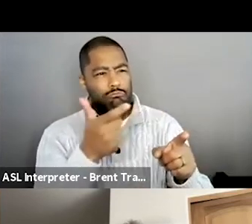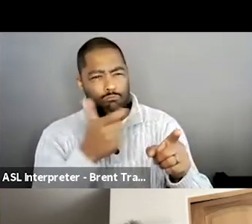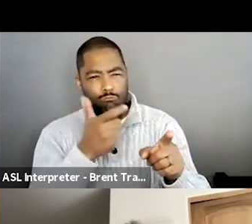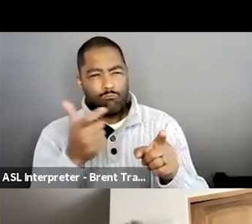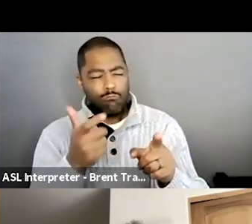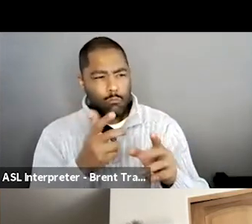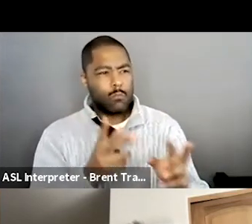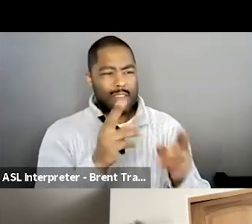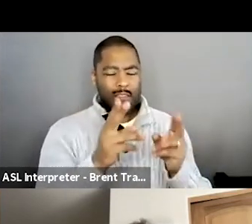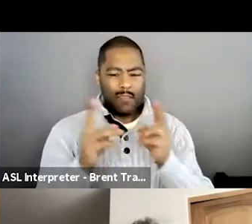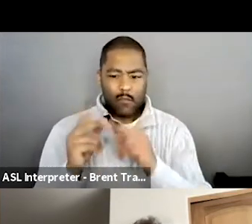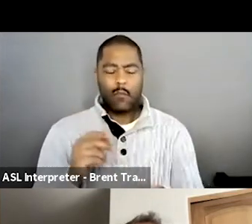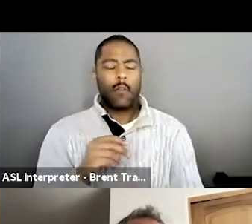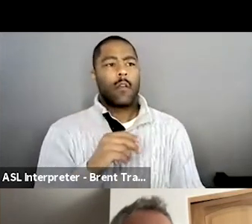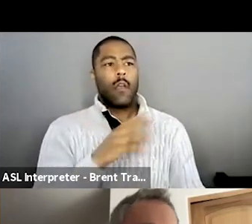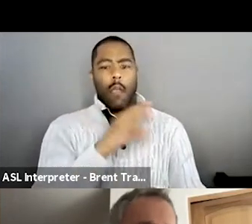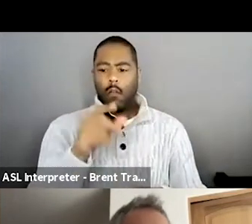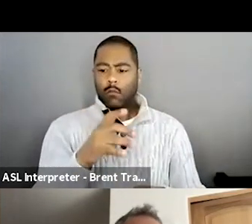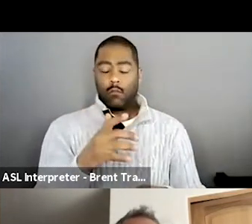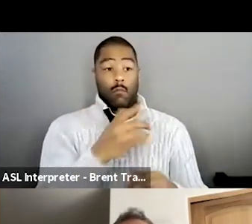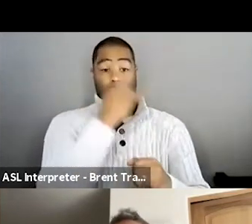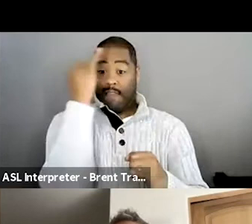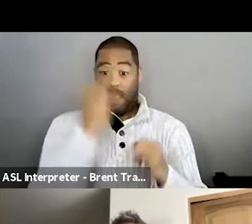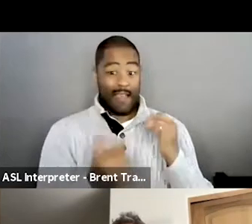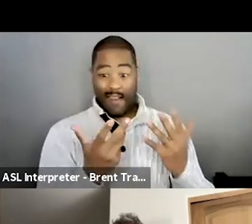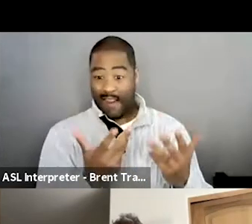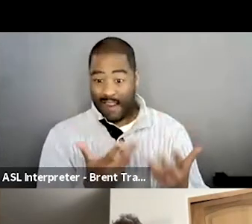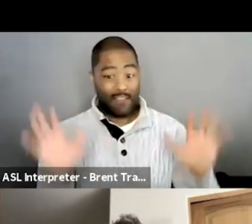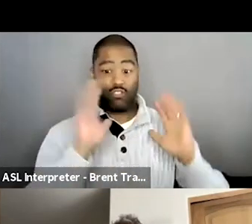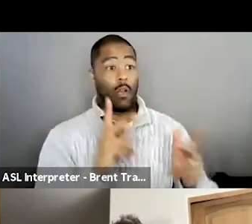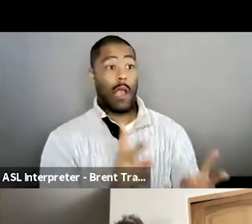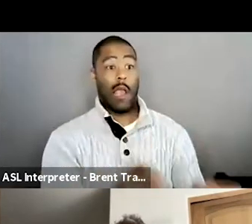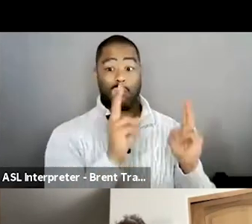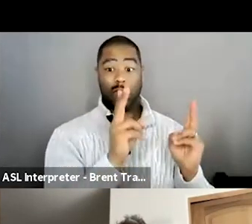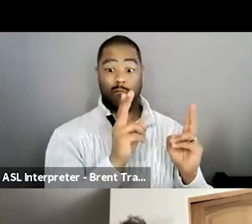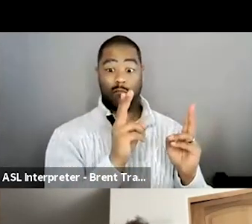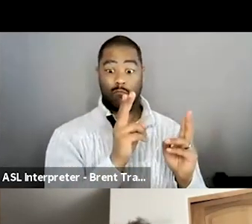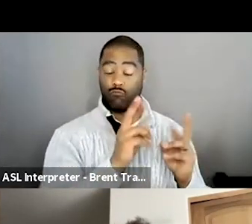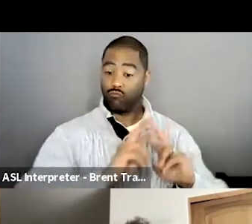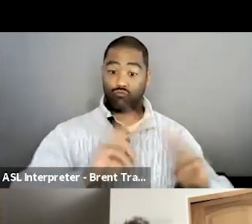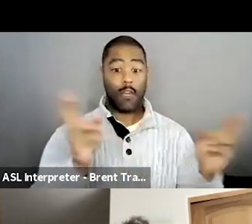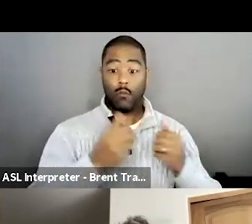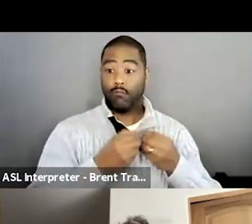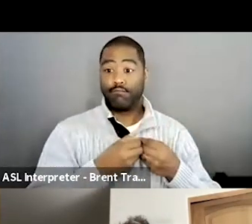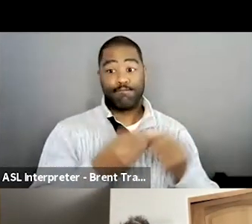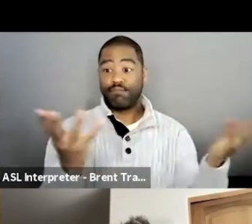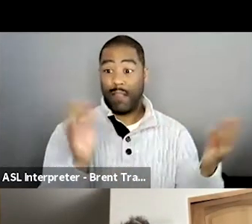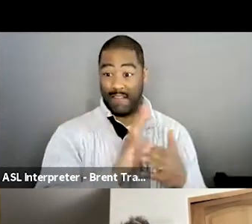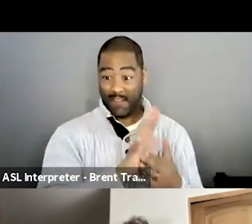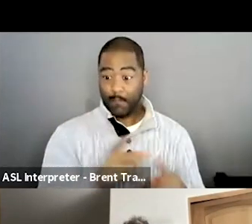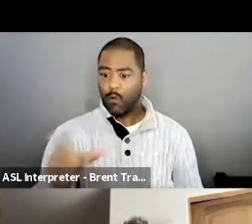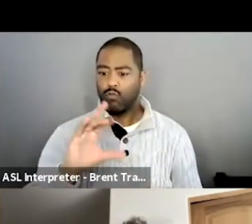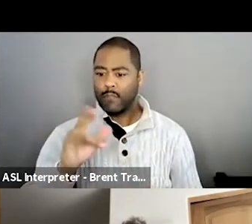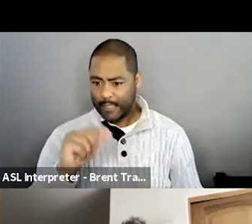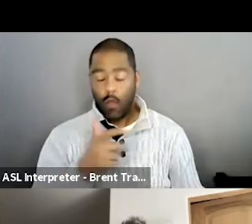parents, you know, would, I would think also, um, I think that I, I'll let her talk about it, but I think there's a little